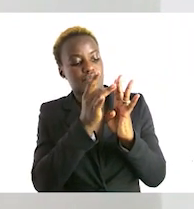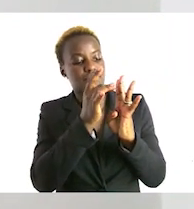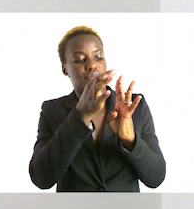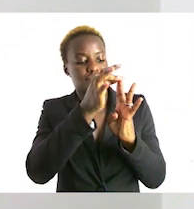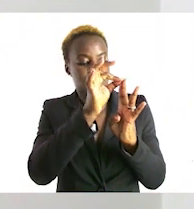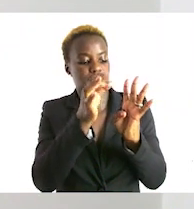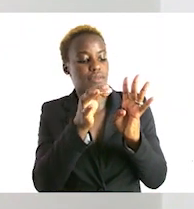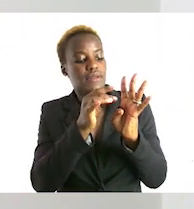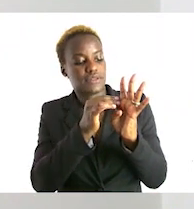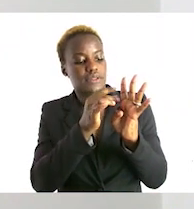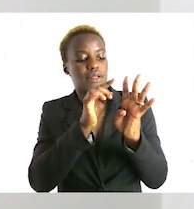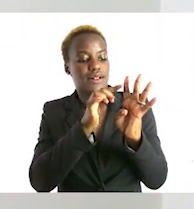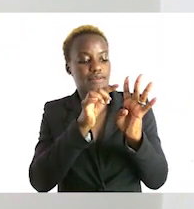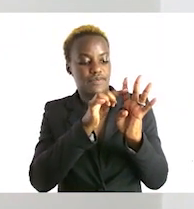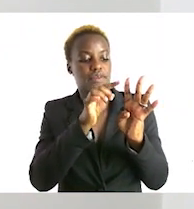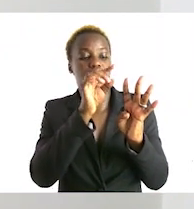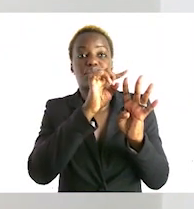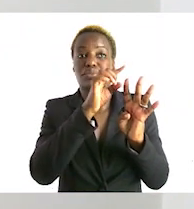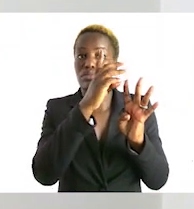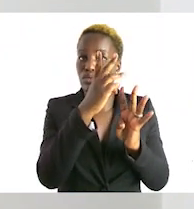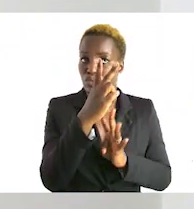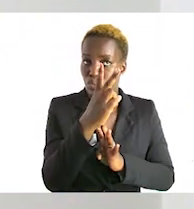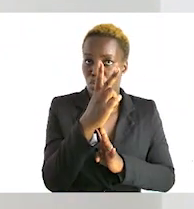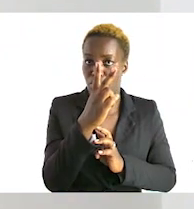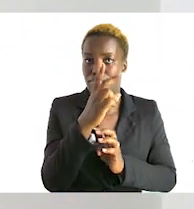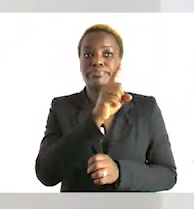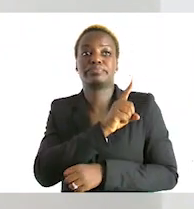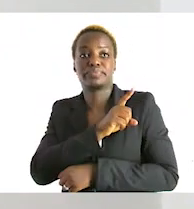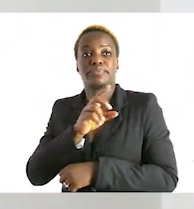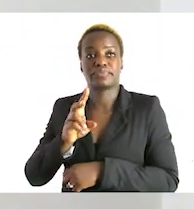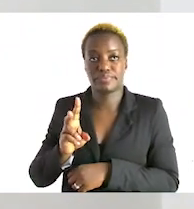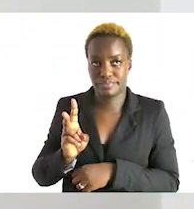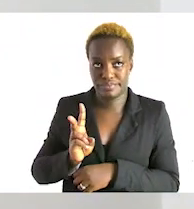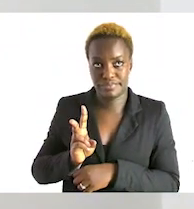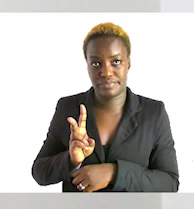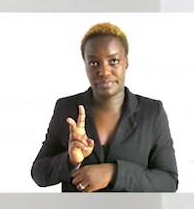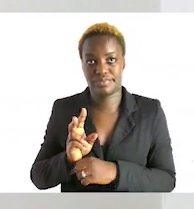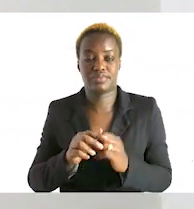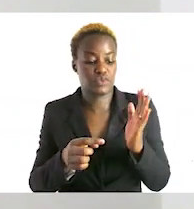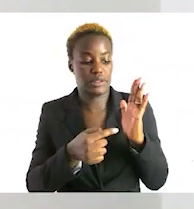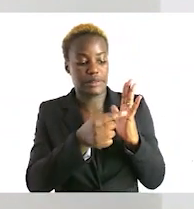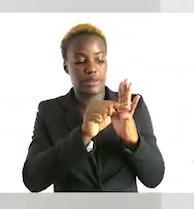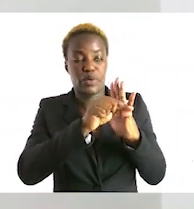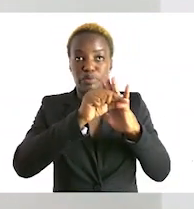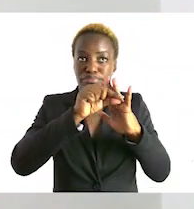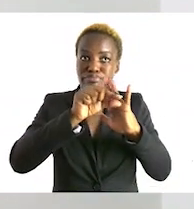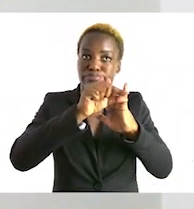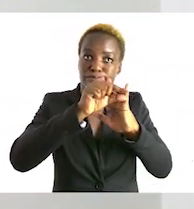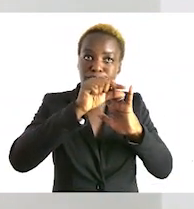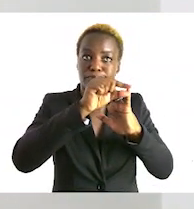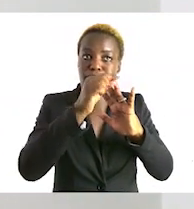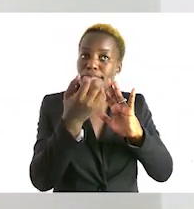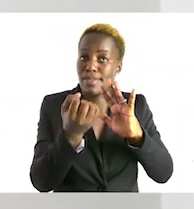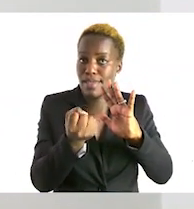eight nine ten eleven twelve so we can always use our little hands to count in the